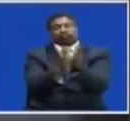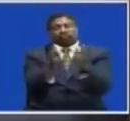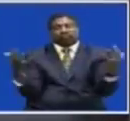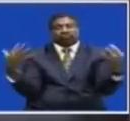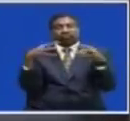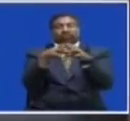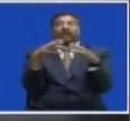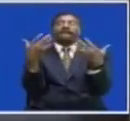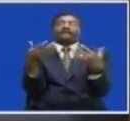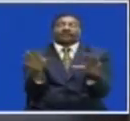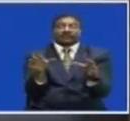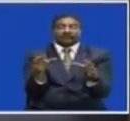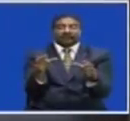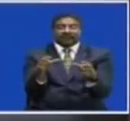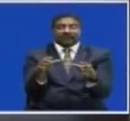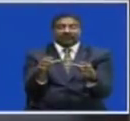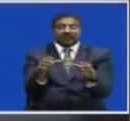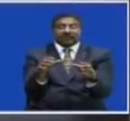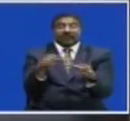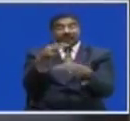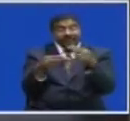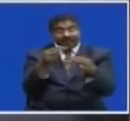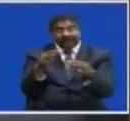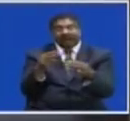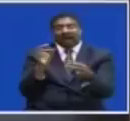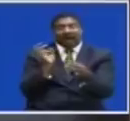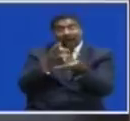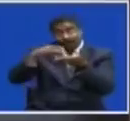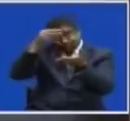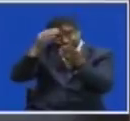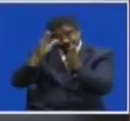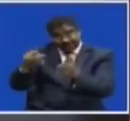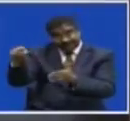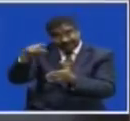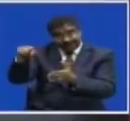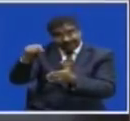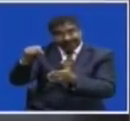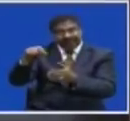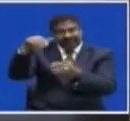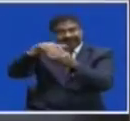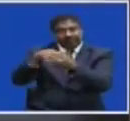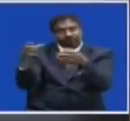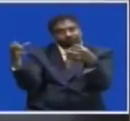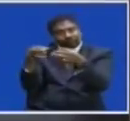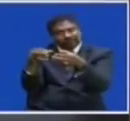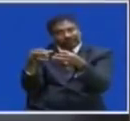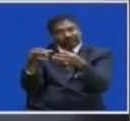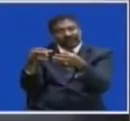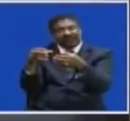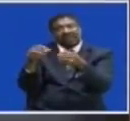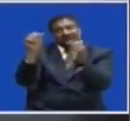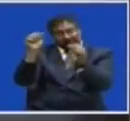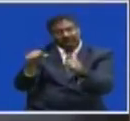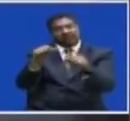which is now allowing our learners and our pupils in the community To